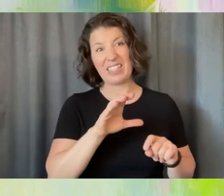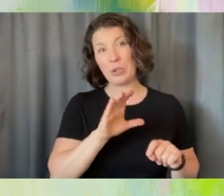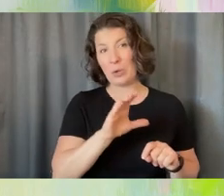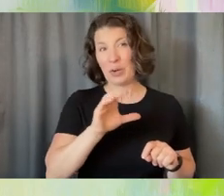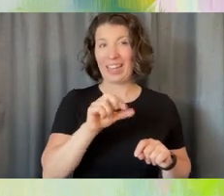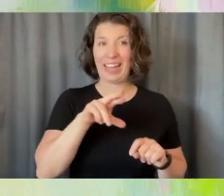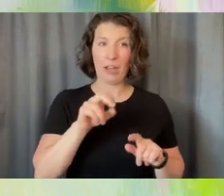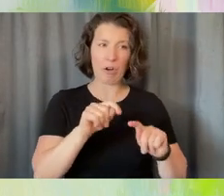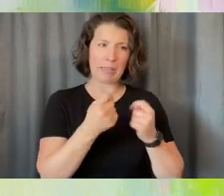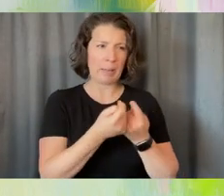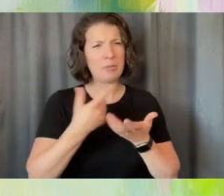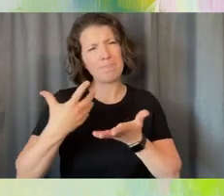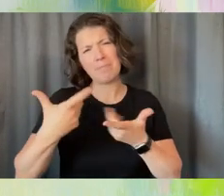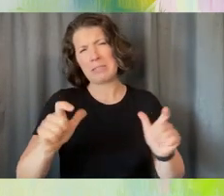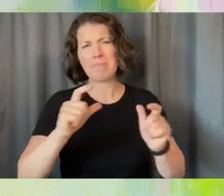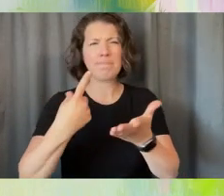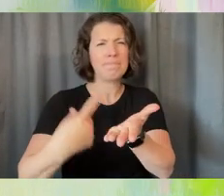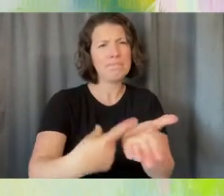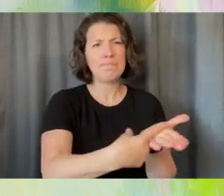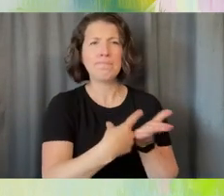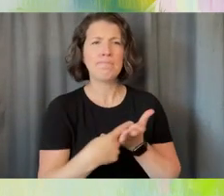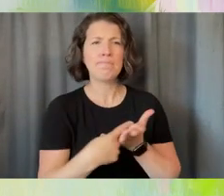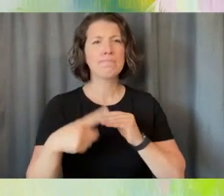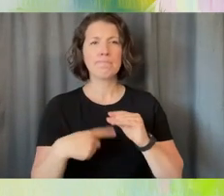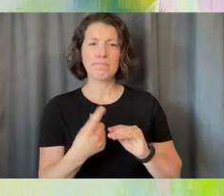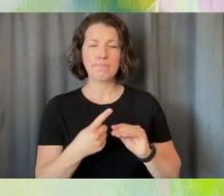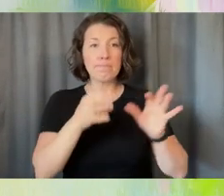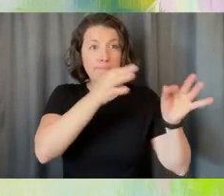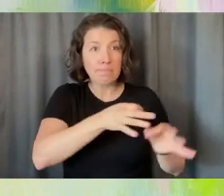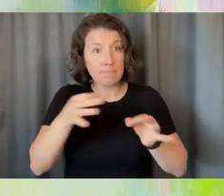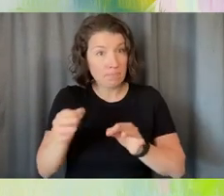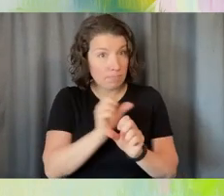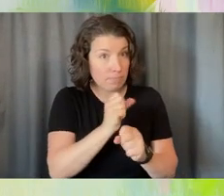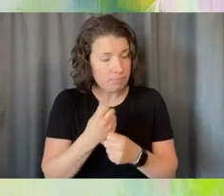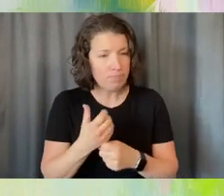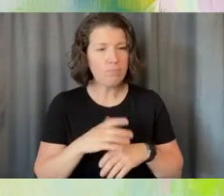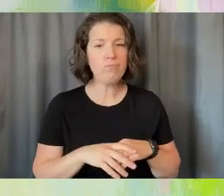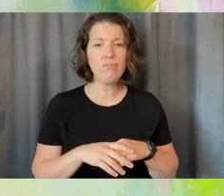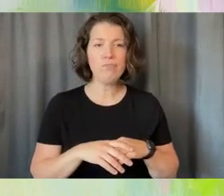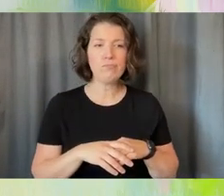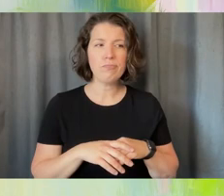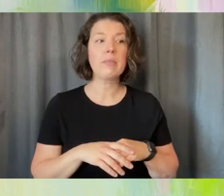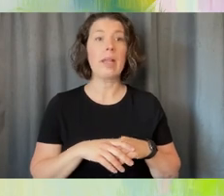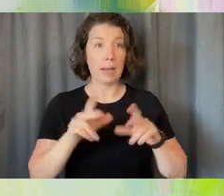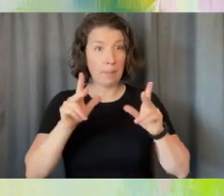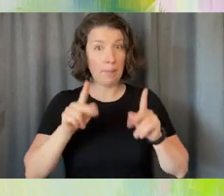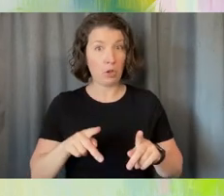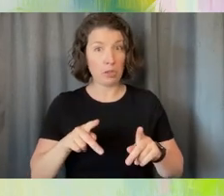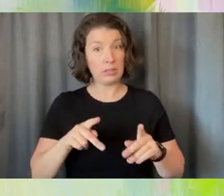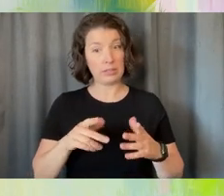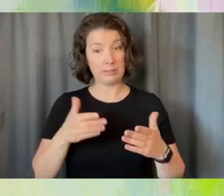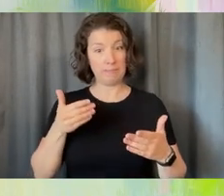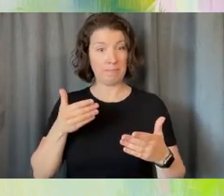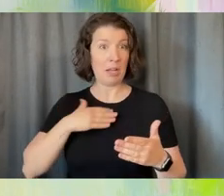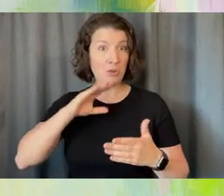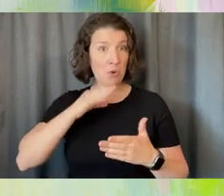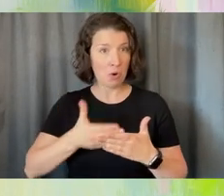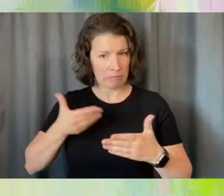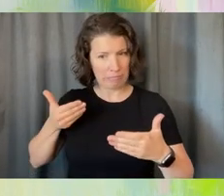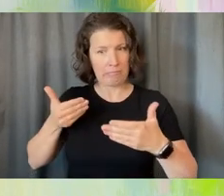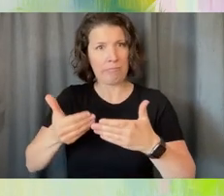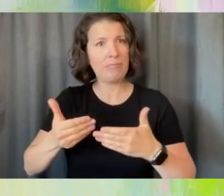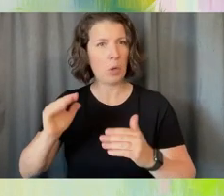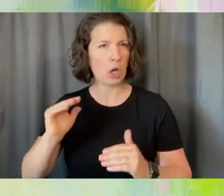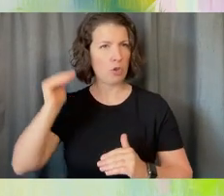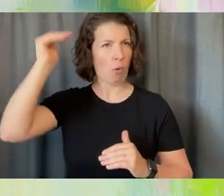discussion about decision making. And as a person sort of on the brink of adulthood, you know, how that shifts.